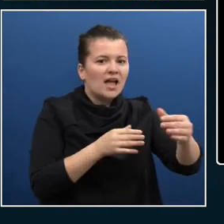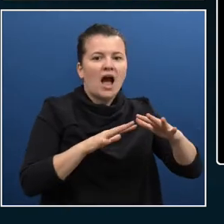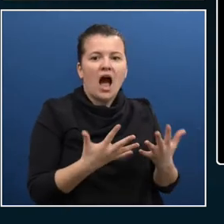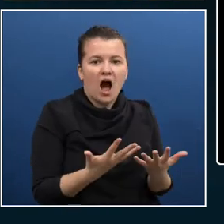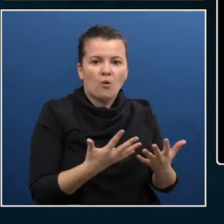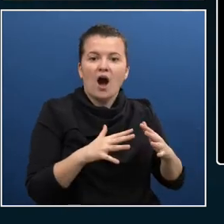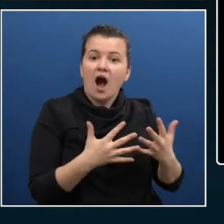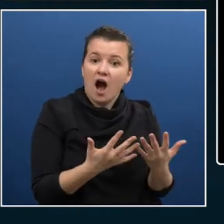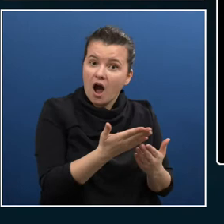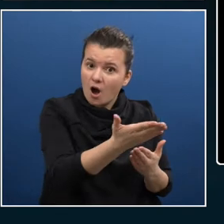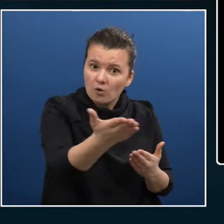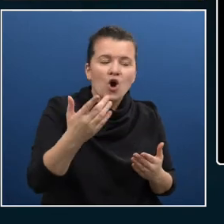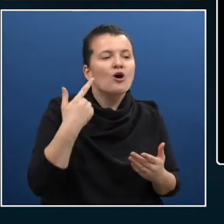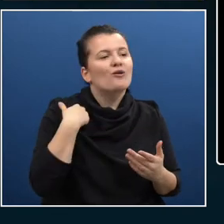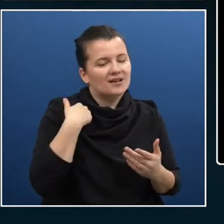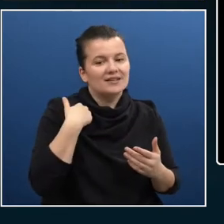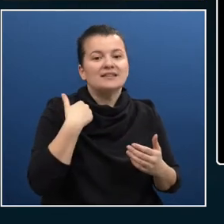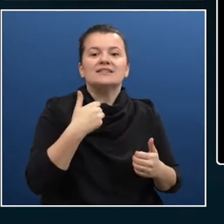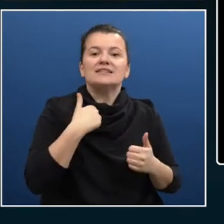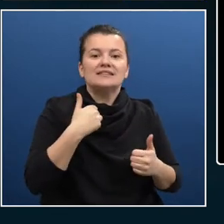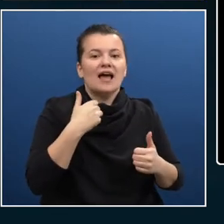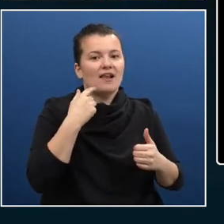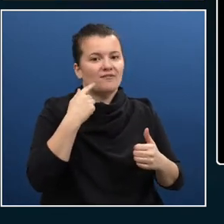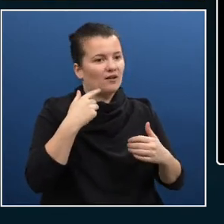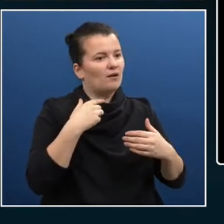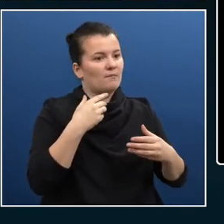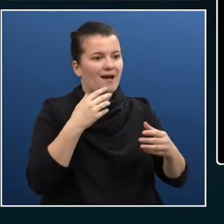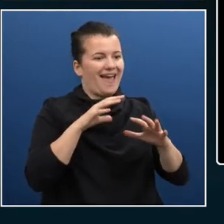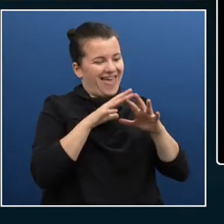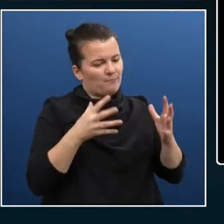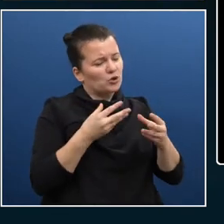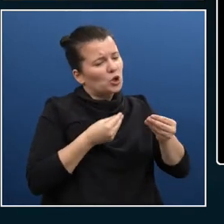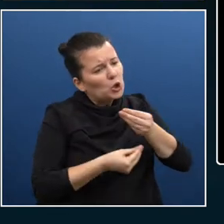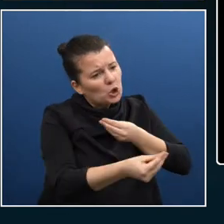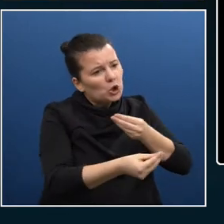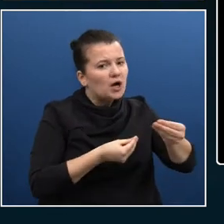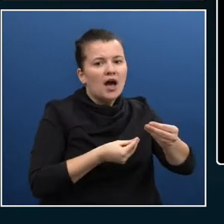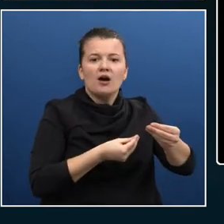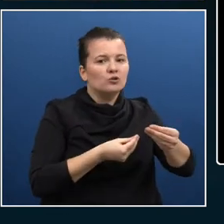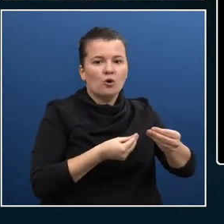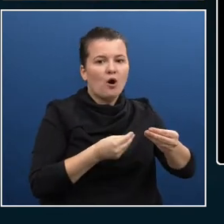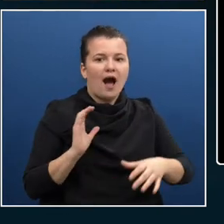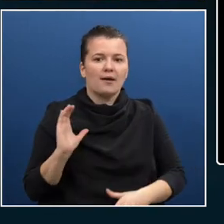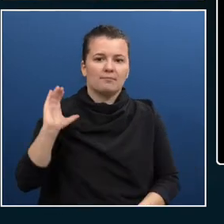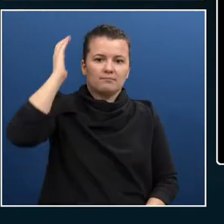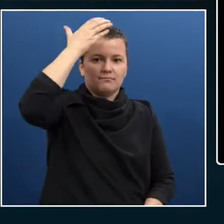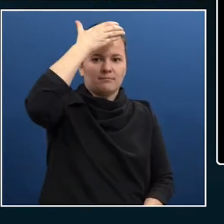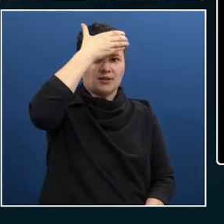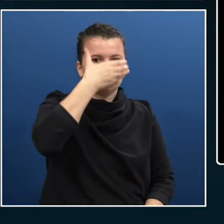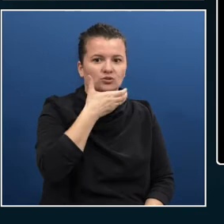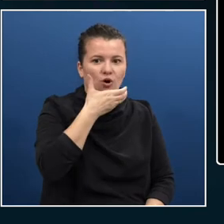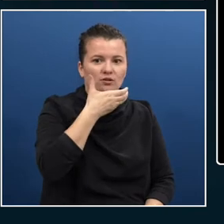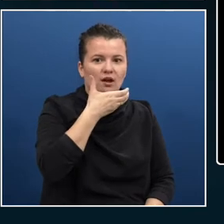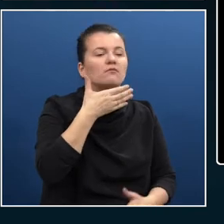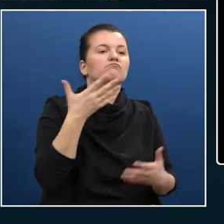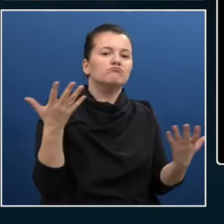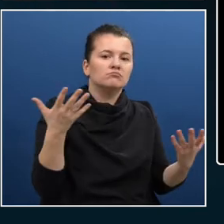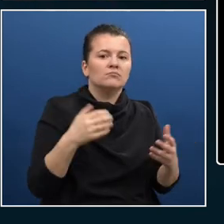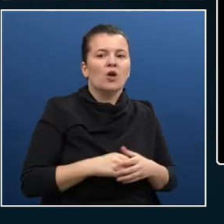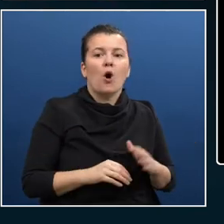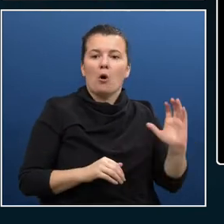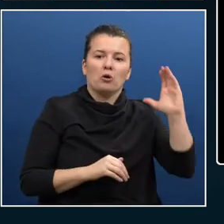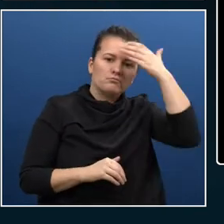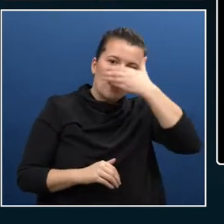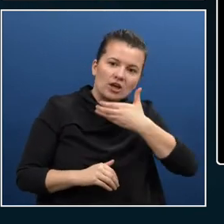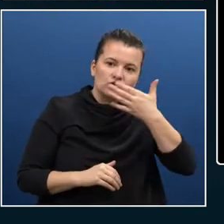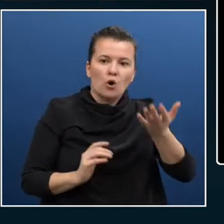becoming those people. By stepping out of your empathy bubble and you use persona spectrums, Claudia, Ashley, and Ron. So Ron